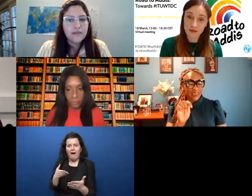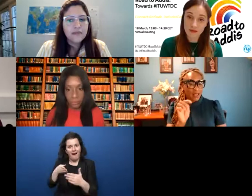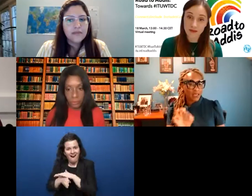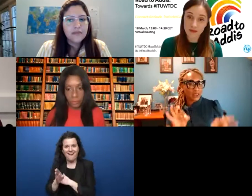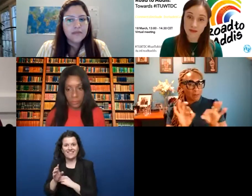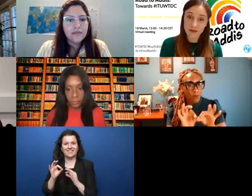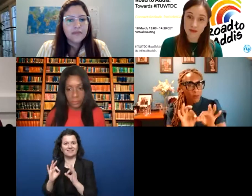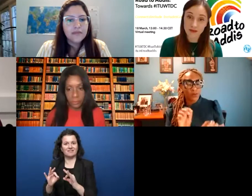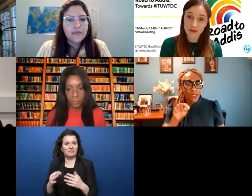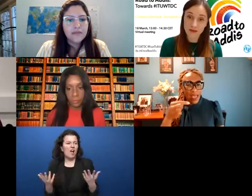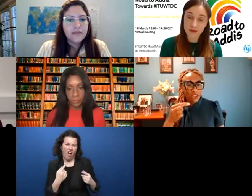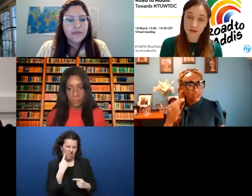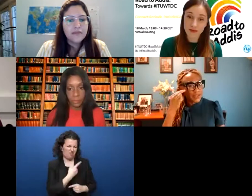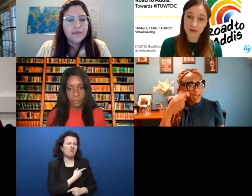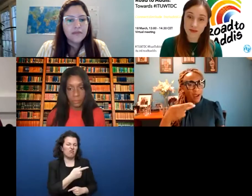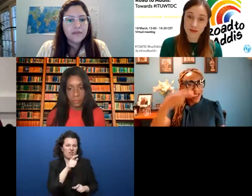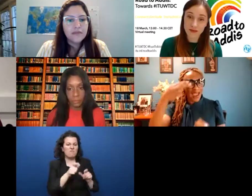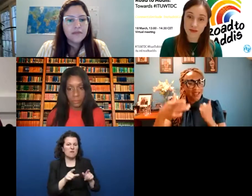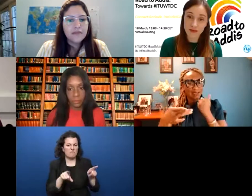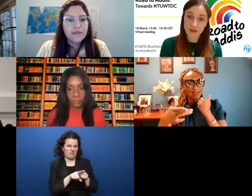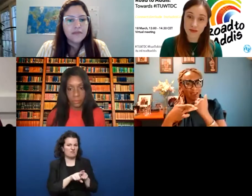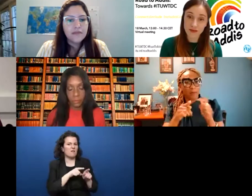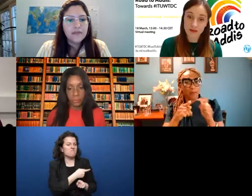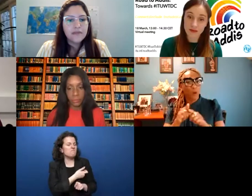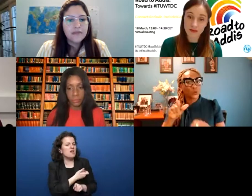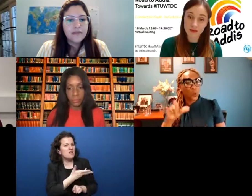really need ICTs for these critical skills.